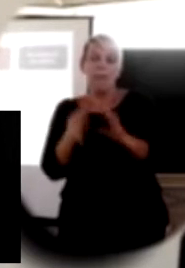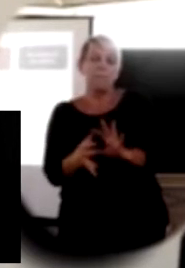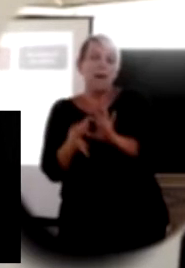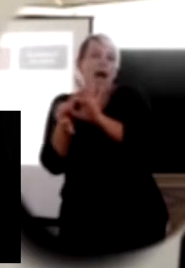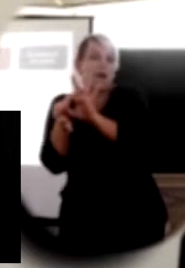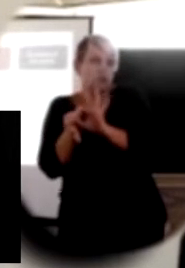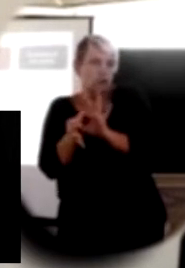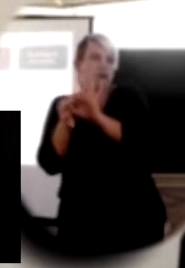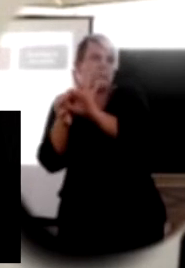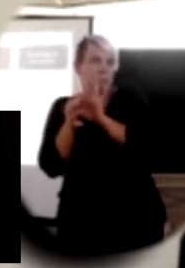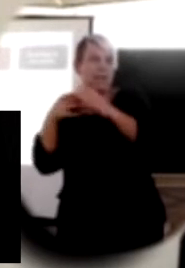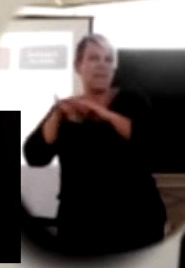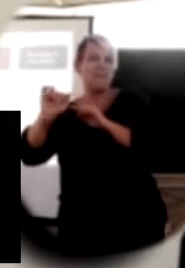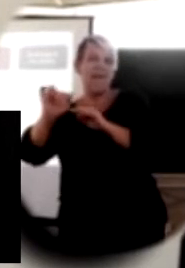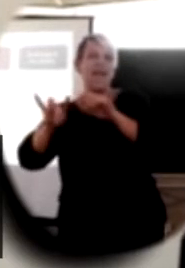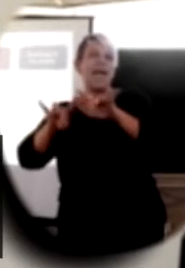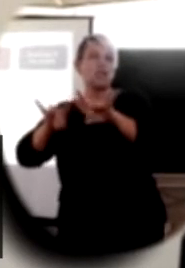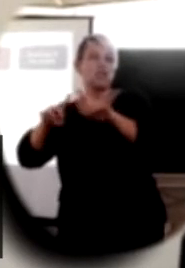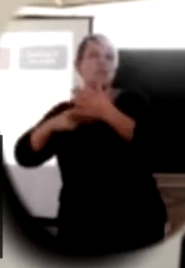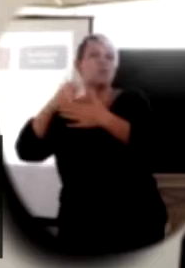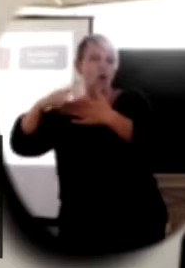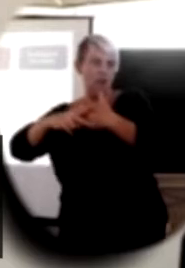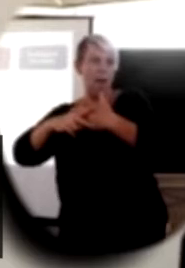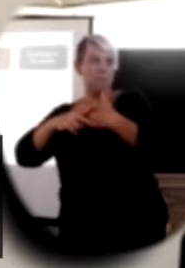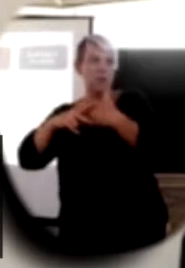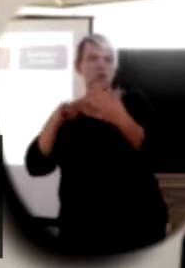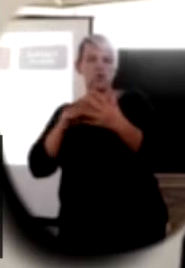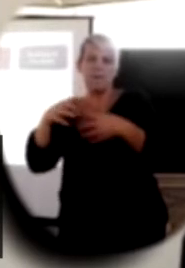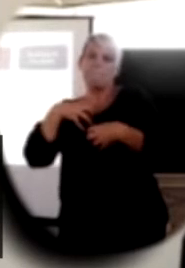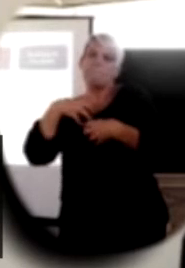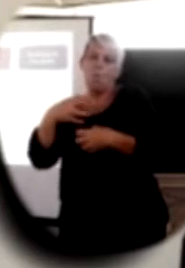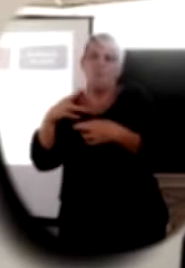partner in the engineers program which would be more sites for children.